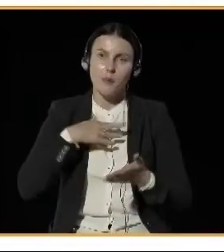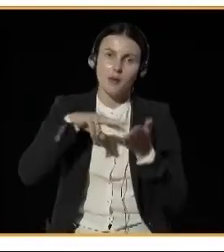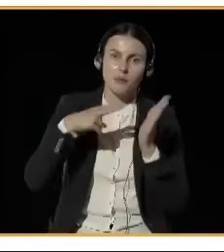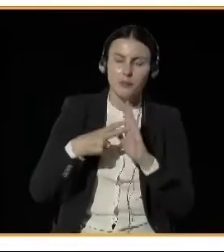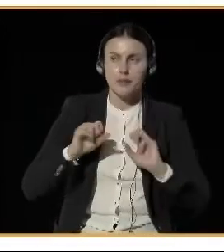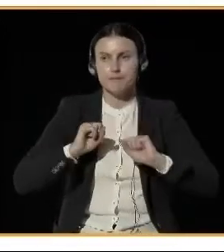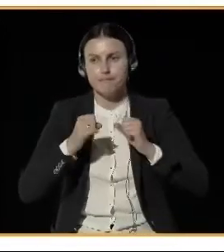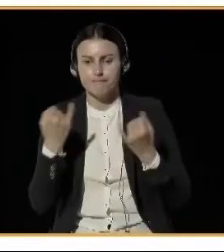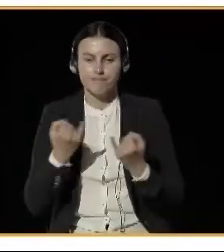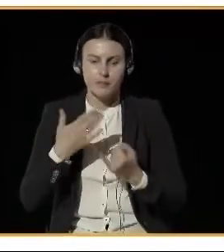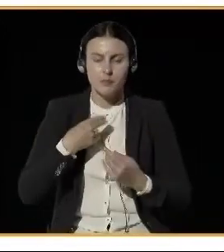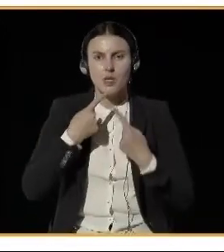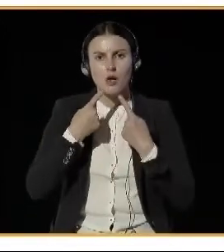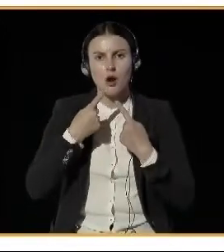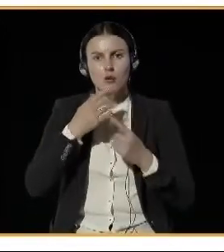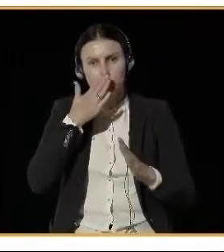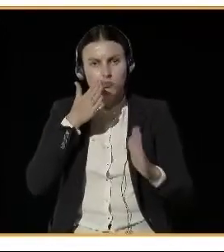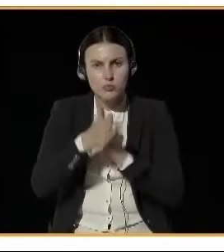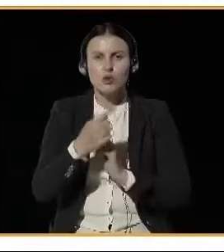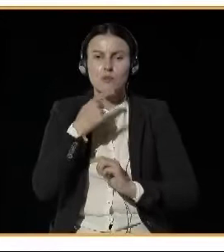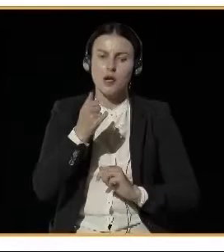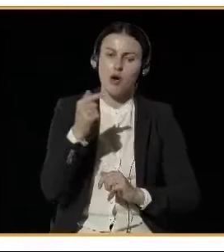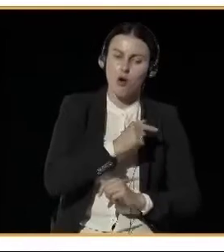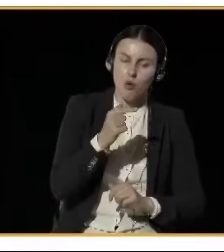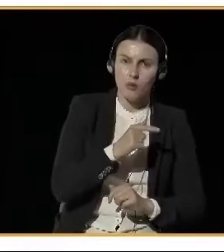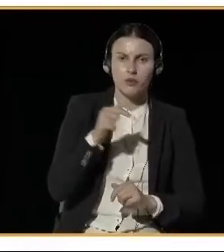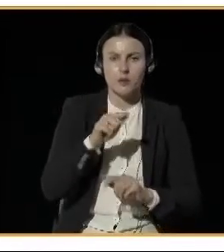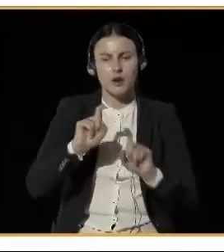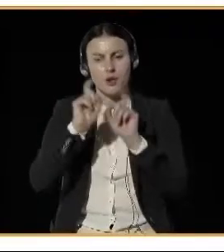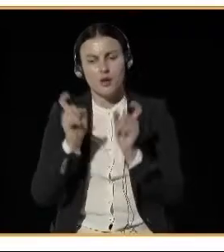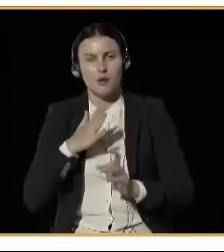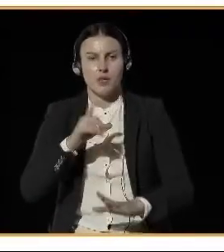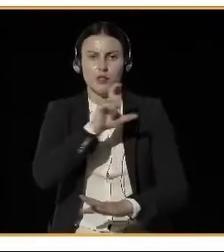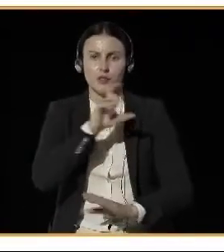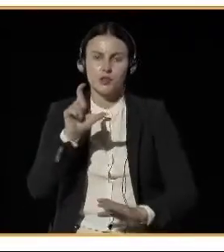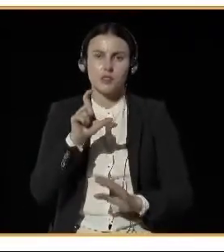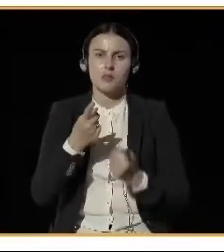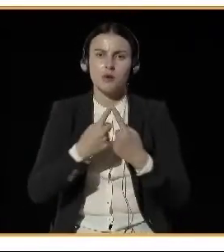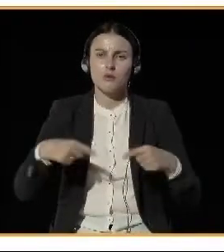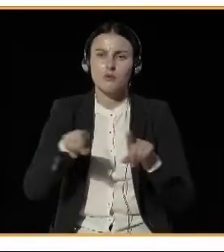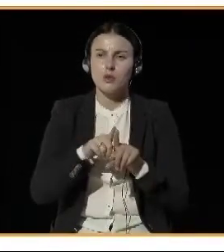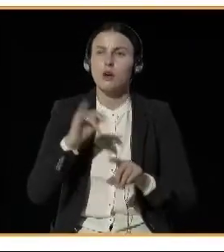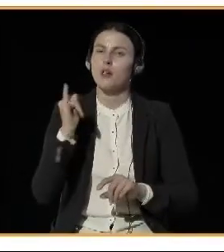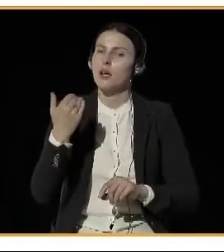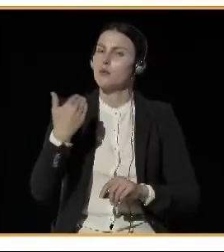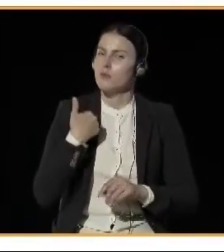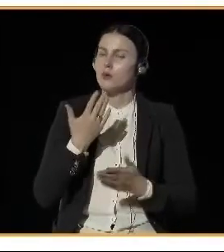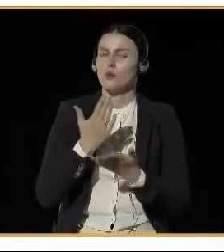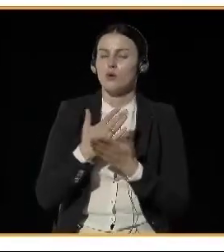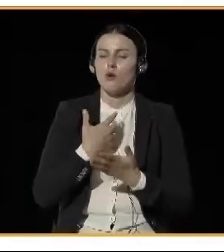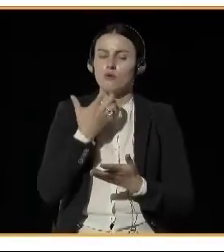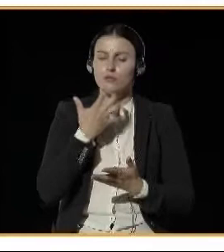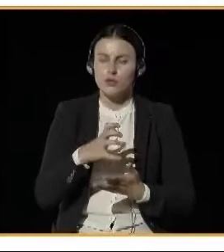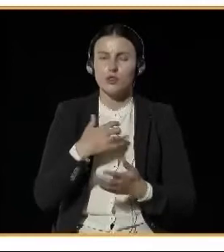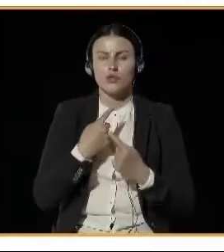and timeframes. As I already mentioned, the